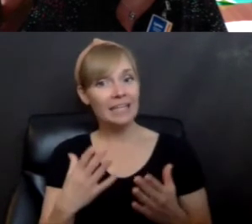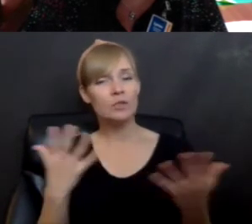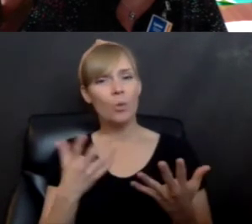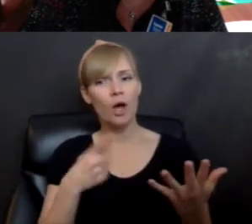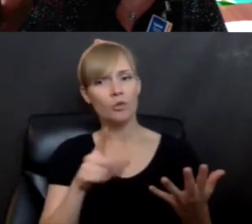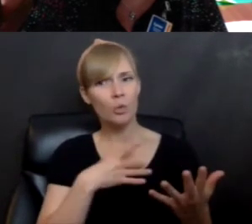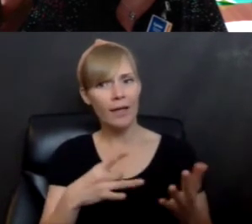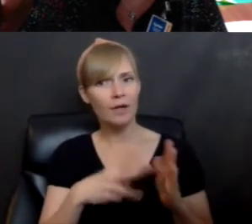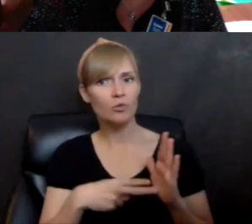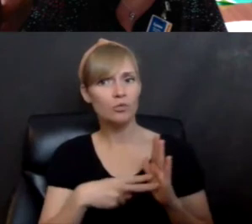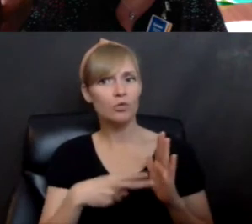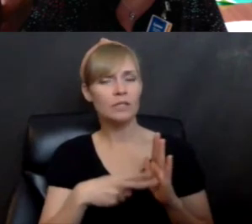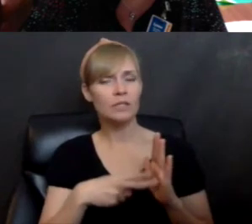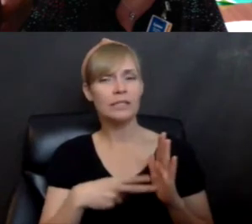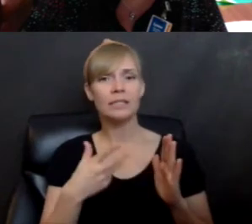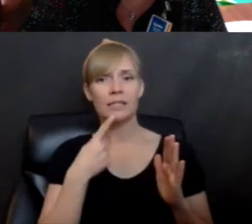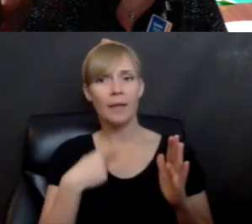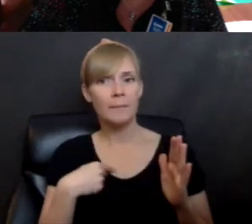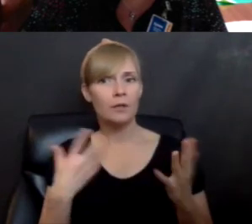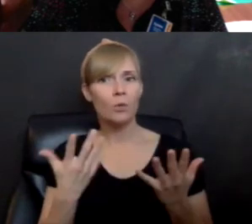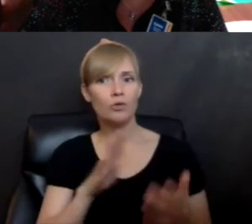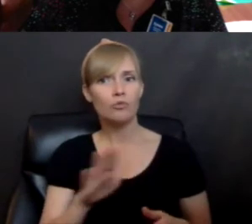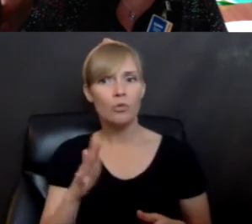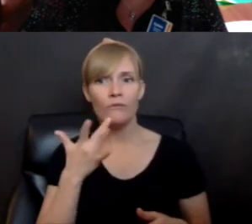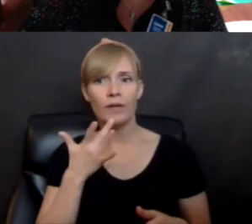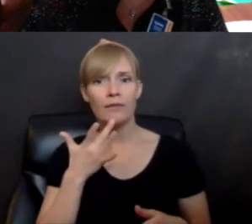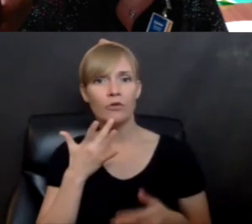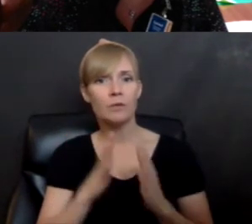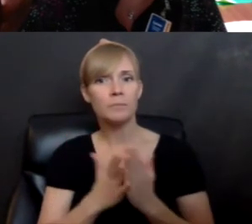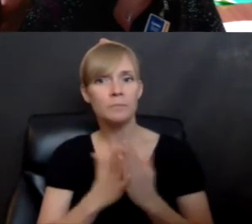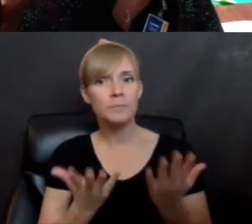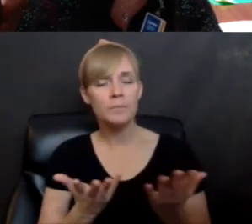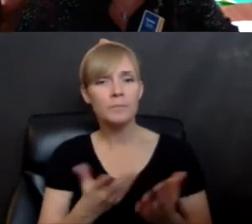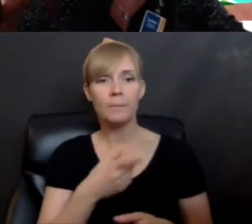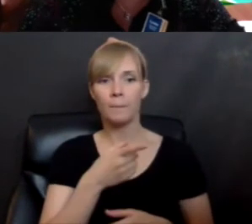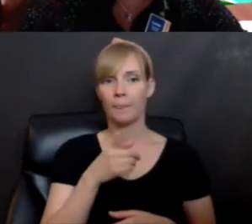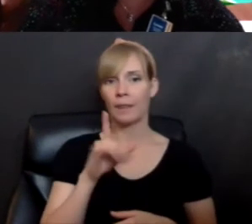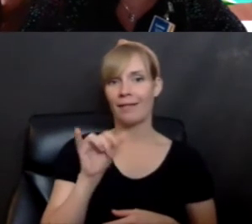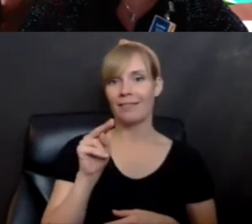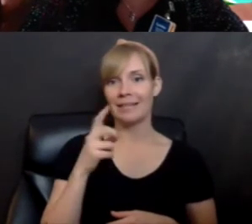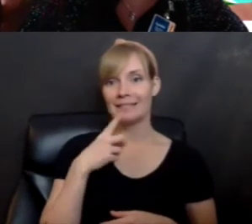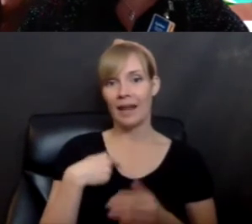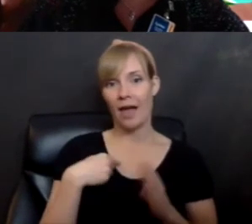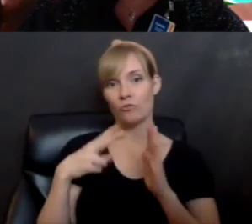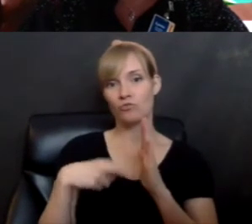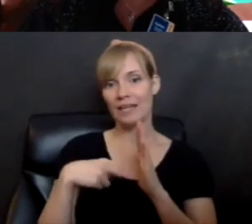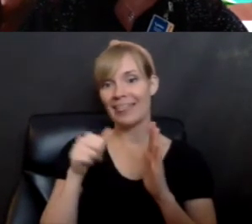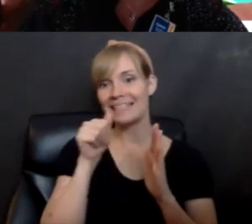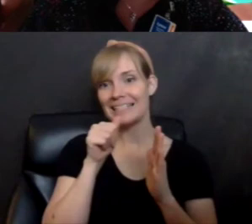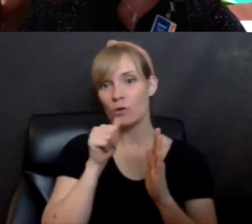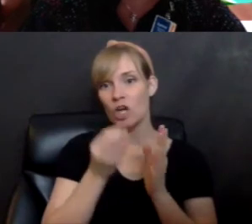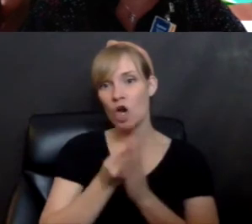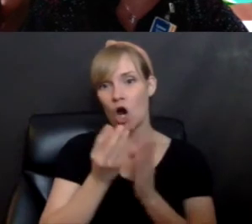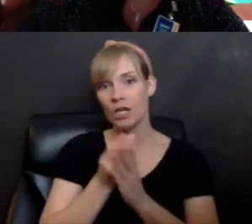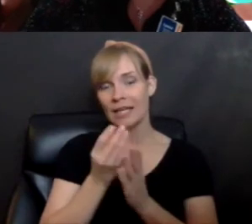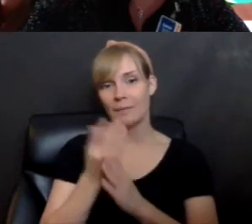Yeah. Tell me like, tell me what your, what your favorites are. I've been reading the secret garden. Cause we're all into that at tree